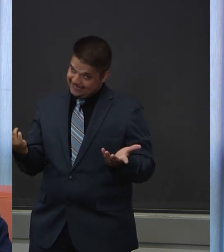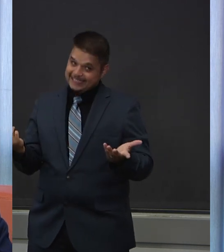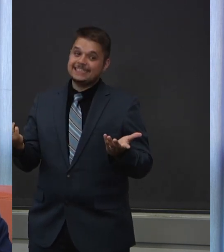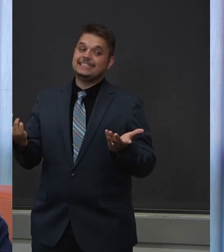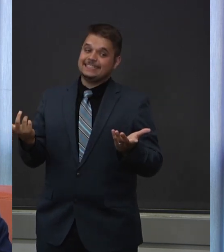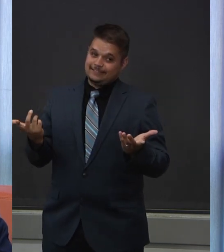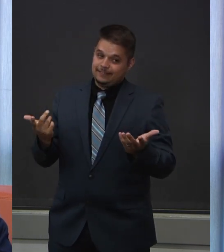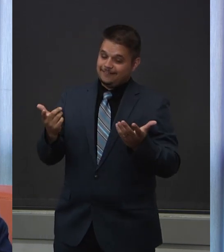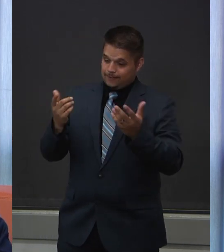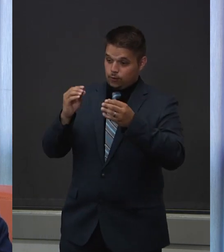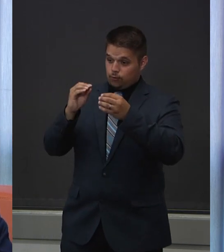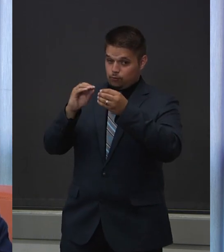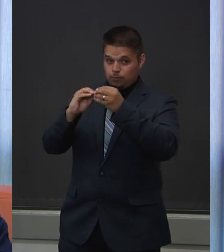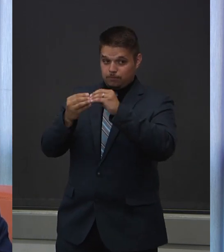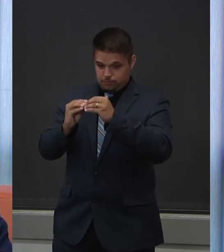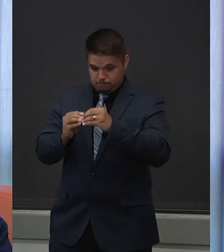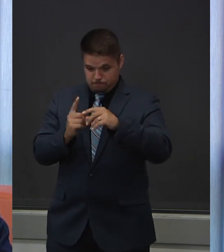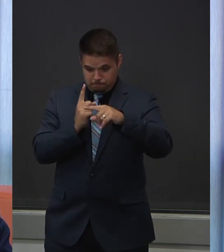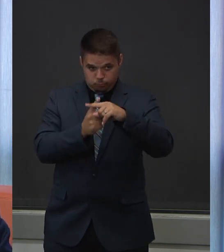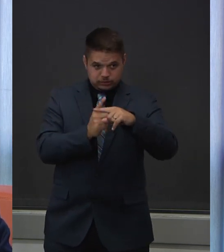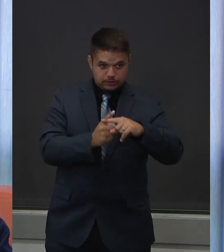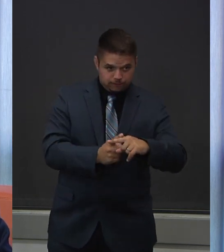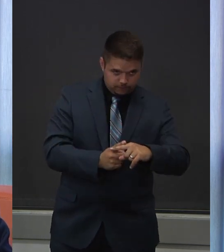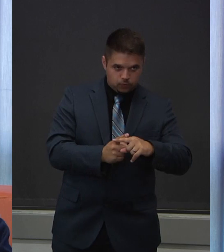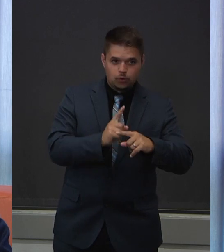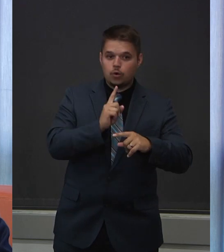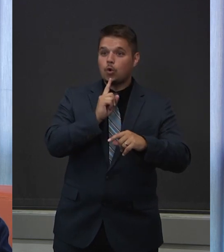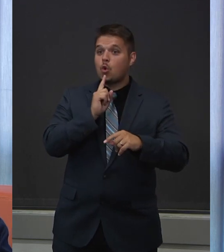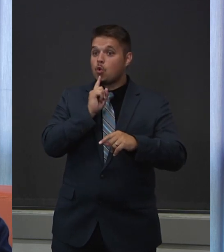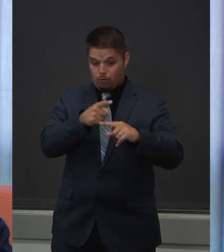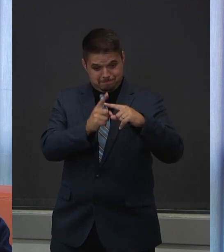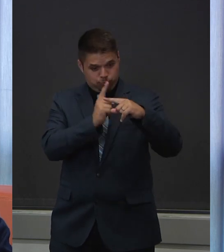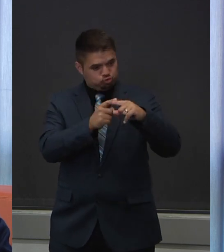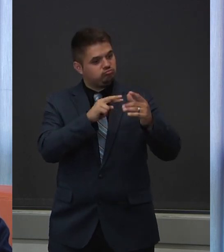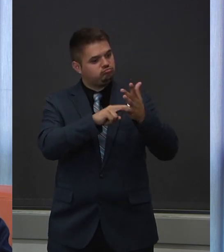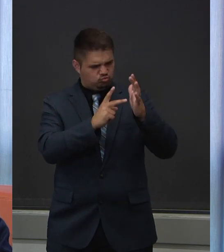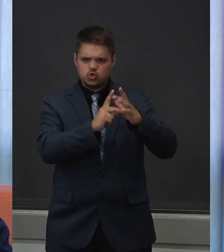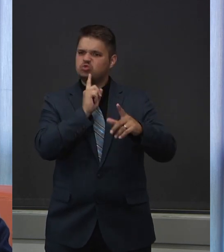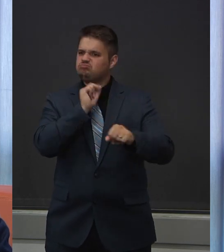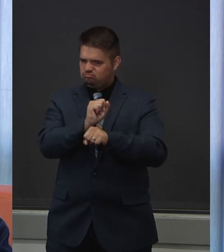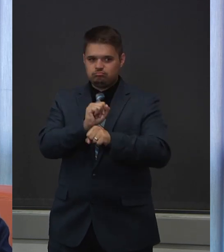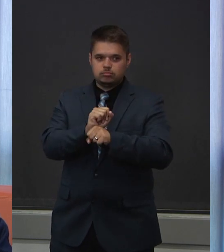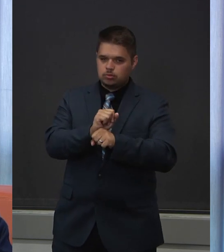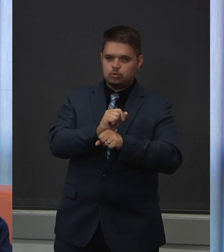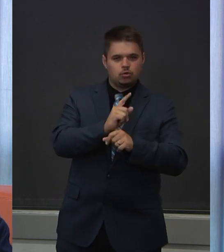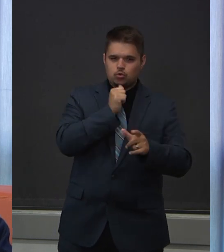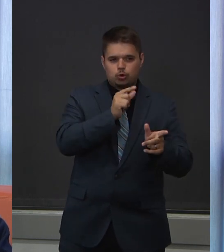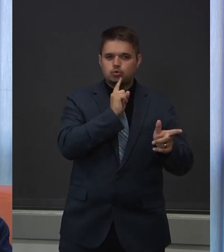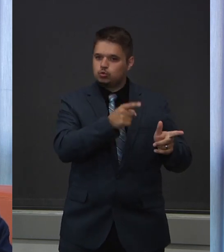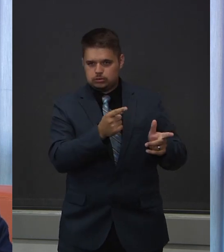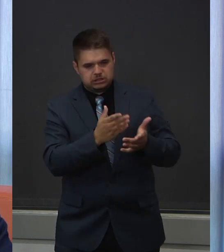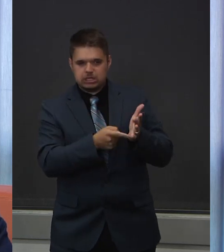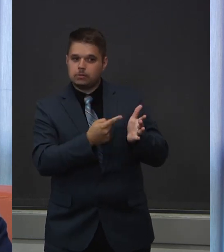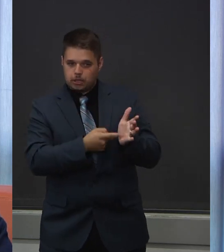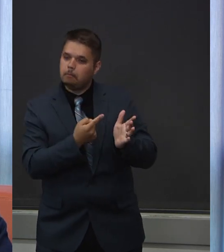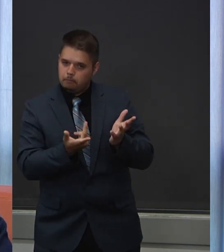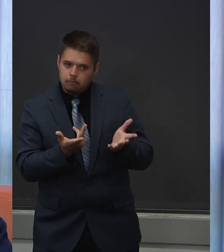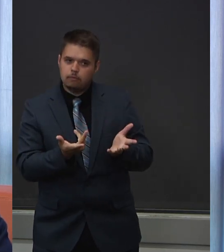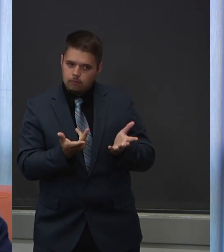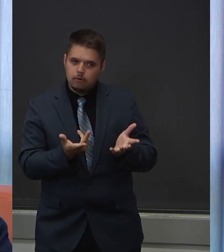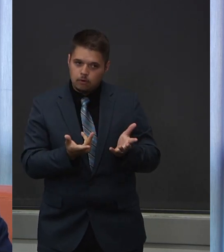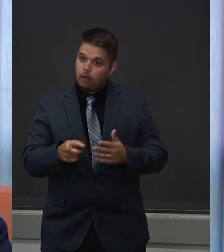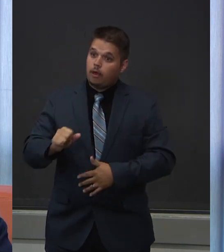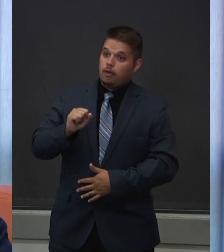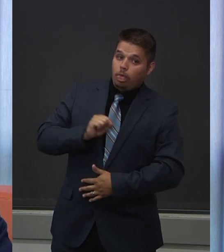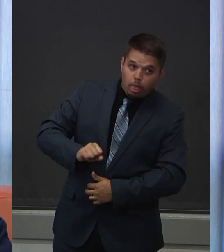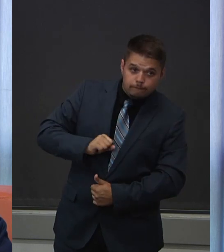for the test is not perfect. So if somebody has the symptoms, in general, we would like them to stay